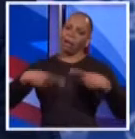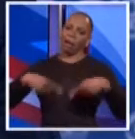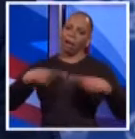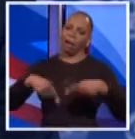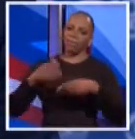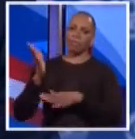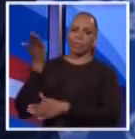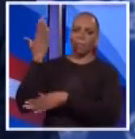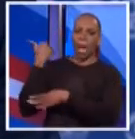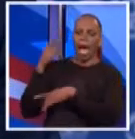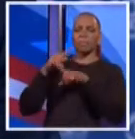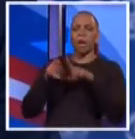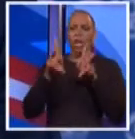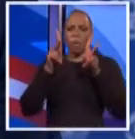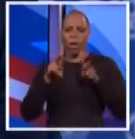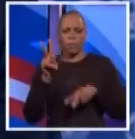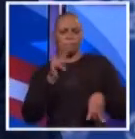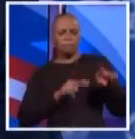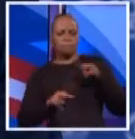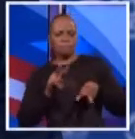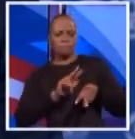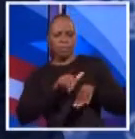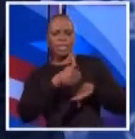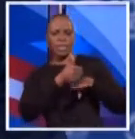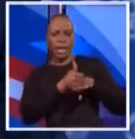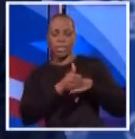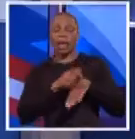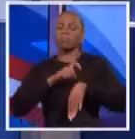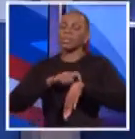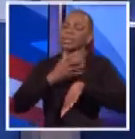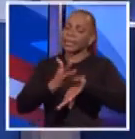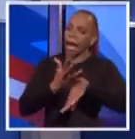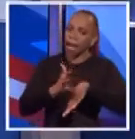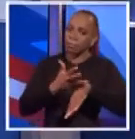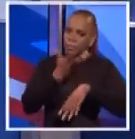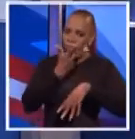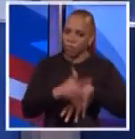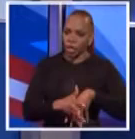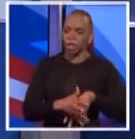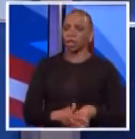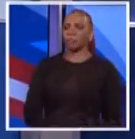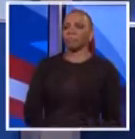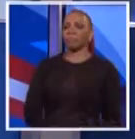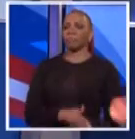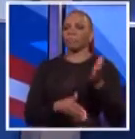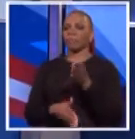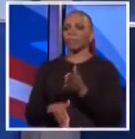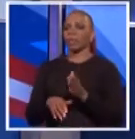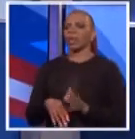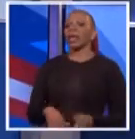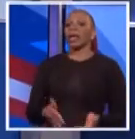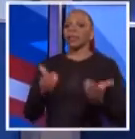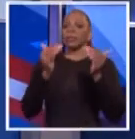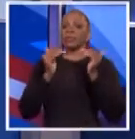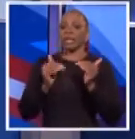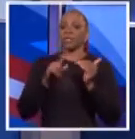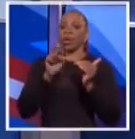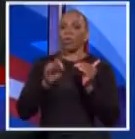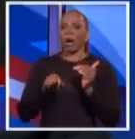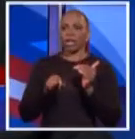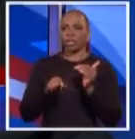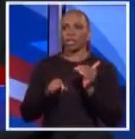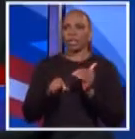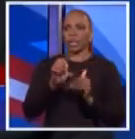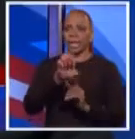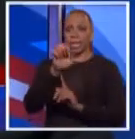look and examine where we are as it relates to our pension obligations. And that's what I'm going to do as controller. Mr. Lim, your next question. And that's for